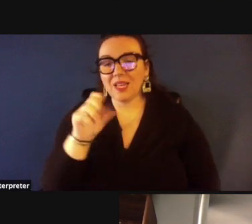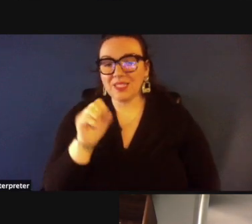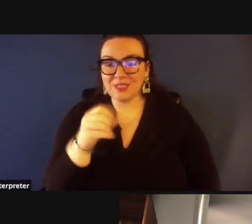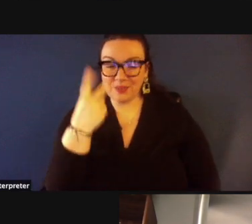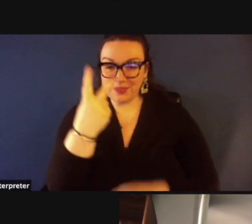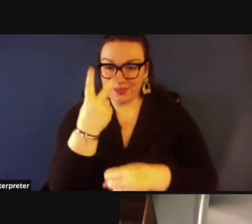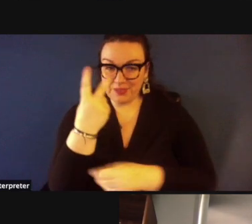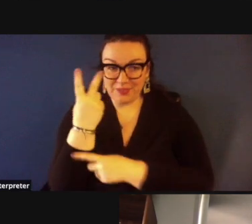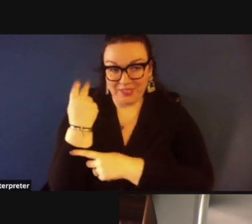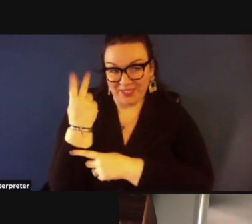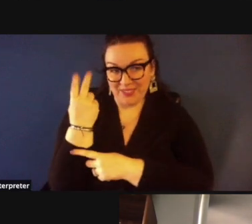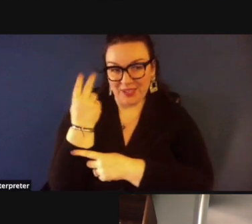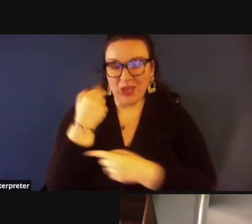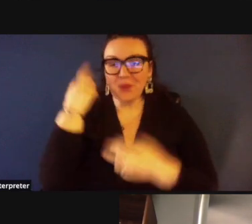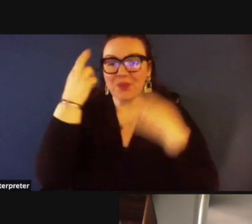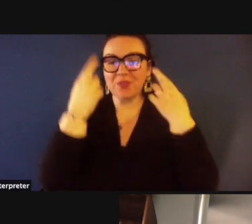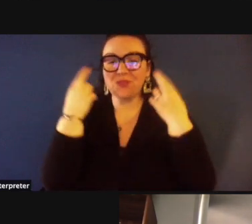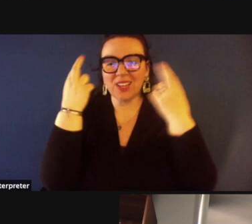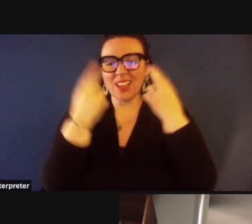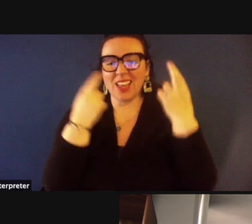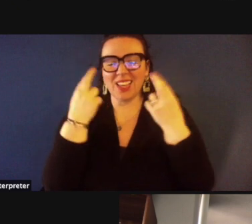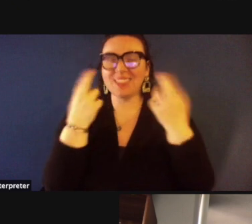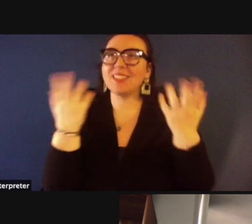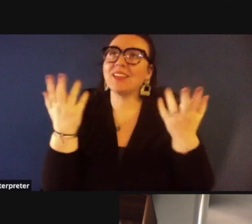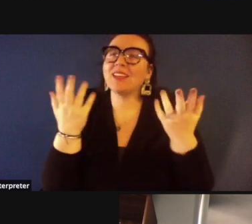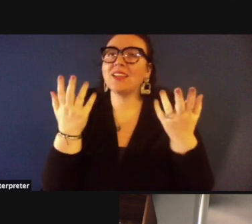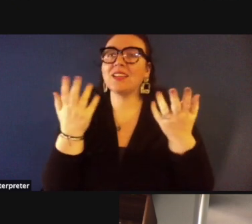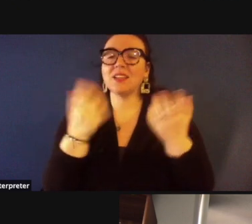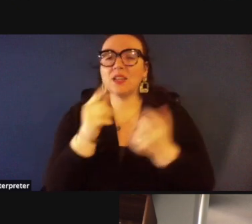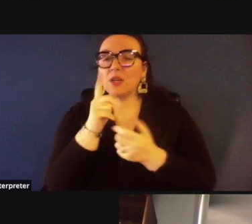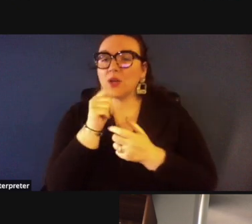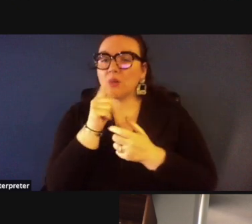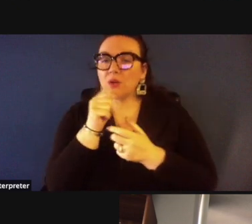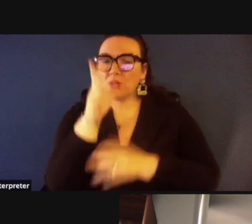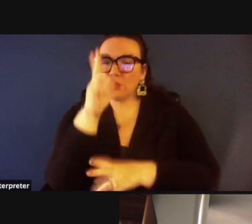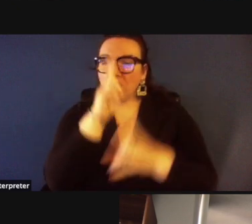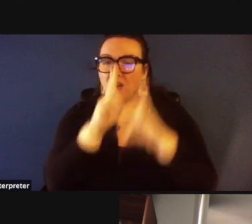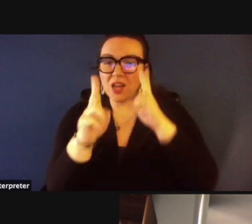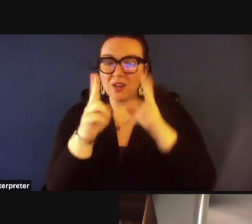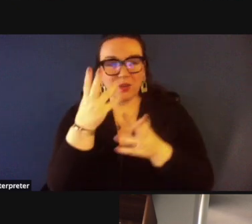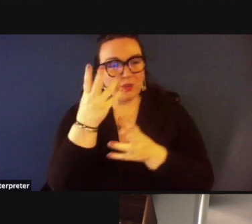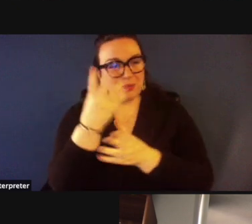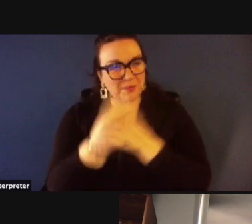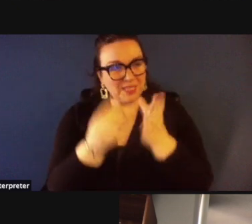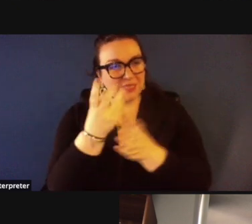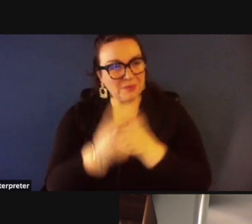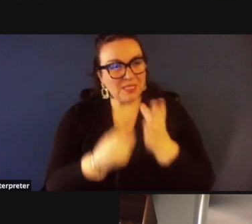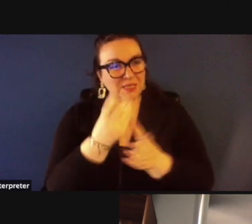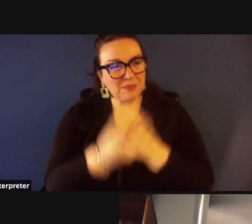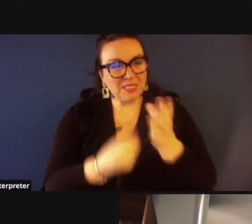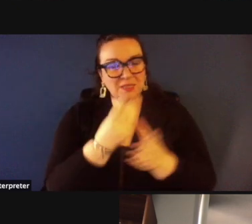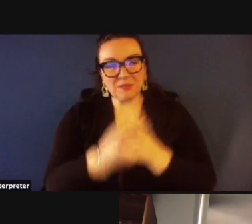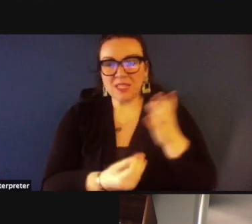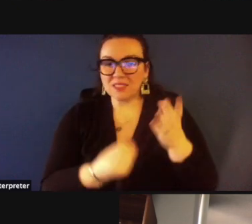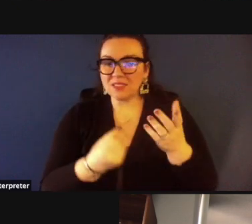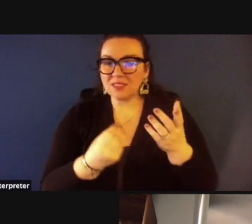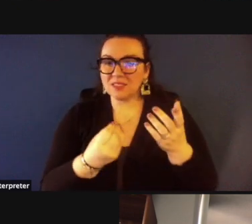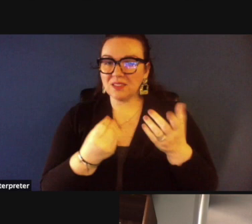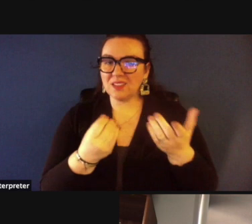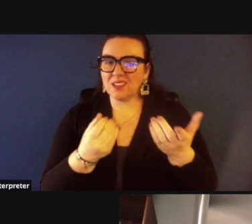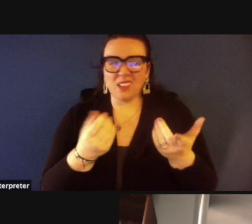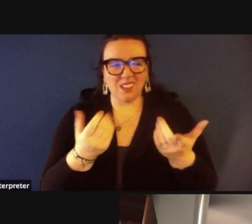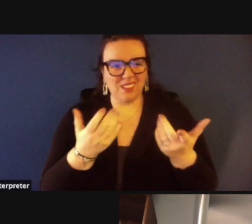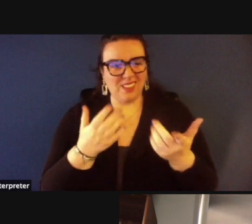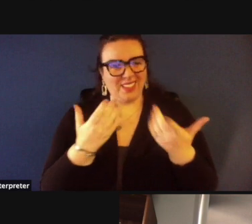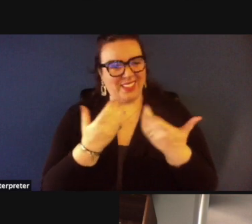ago we realized that we were missing in terms of who we were honoring we were missing a pretty significant um component of our